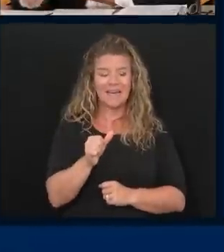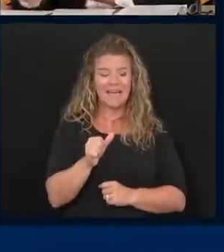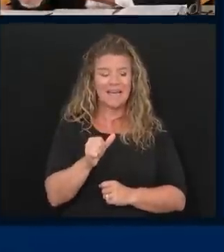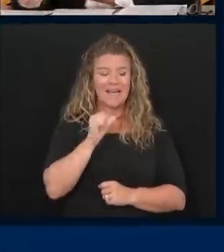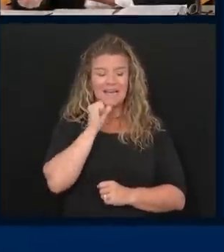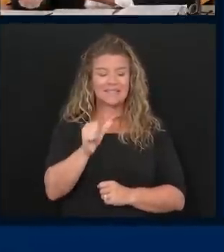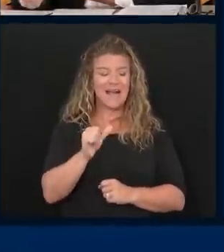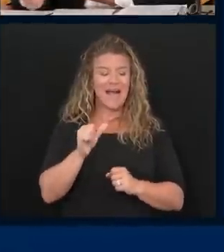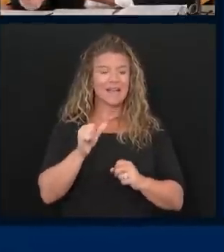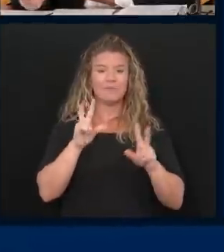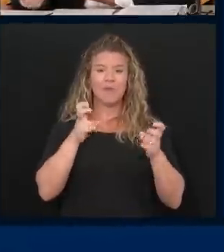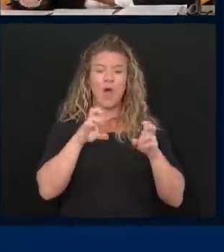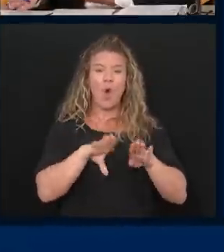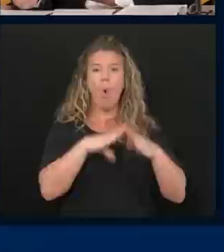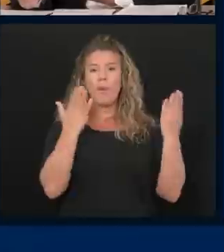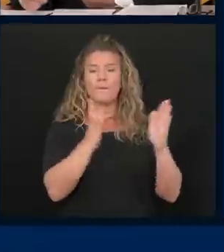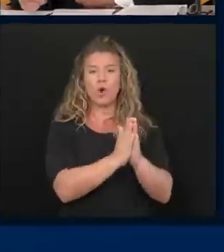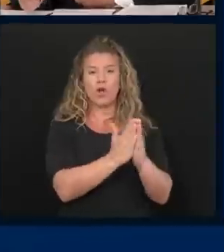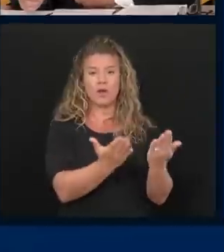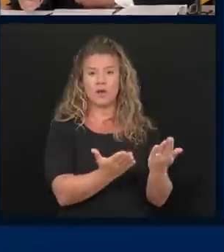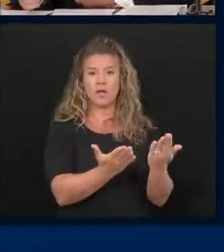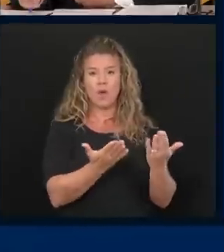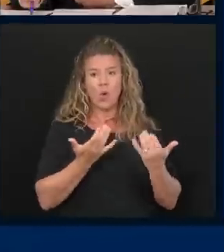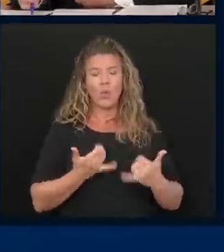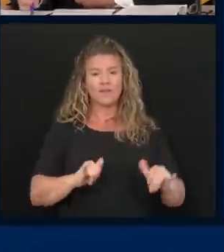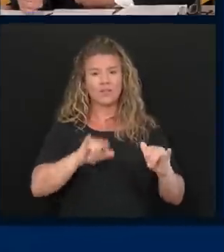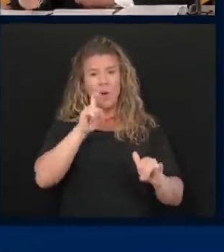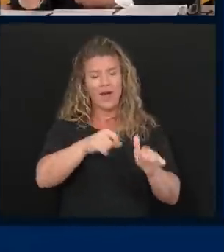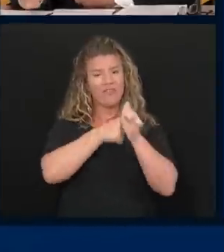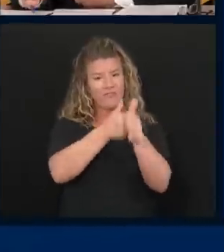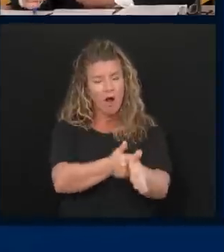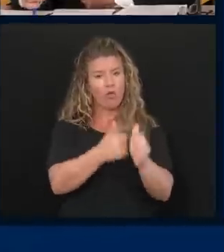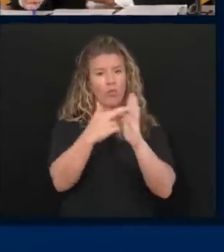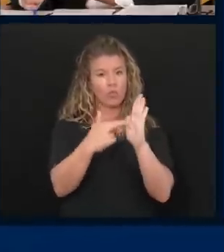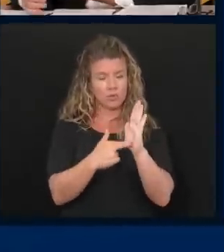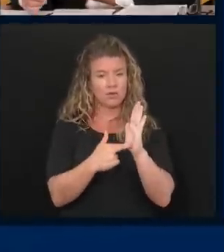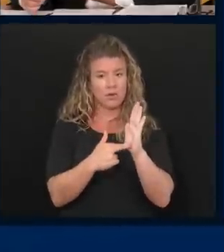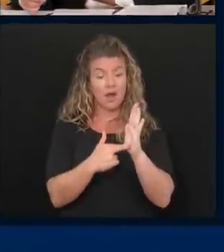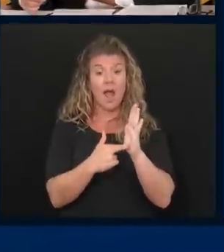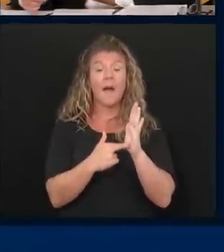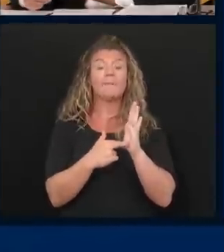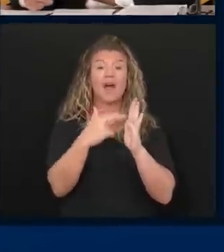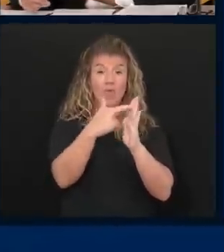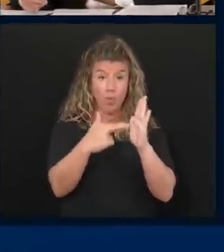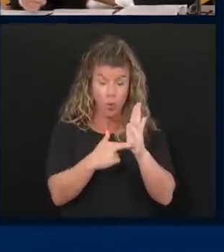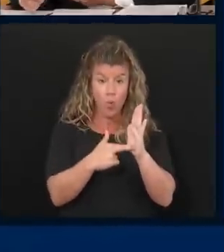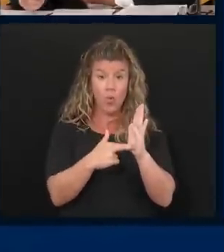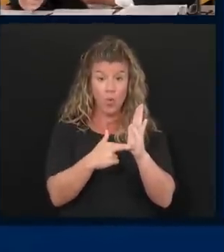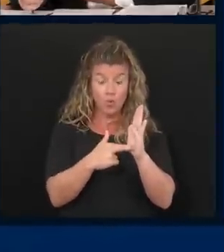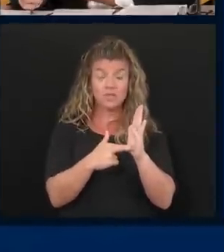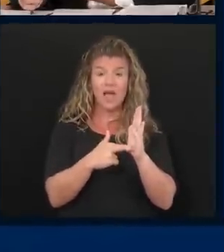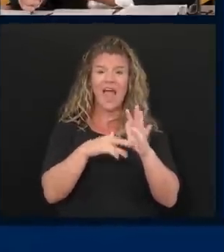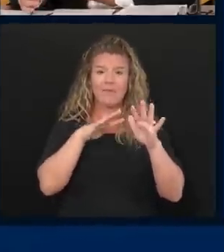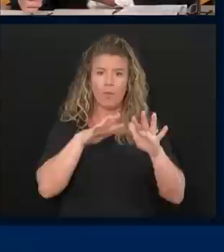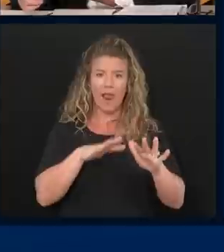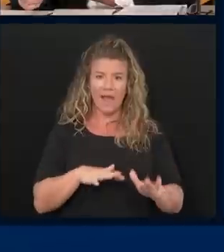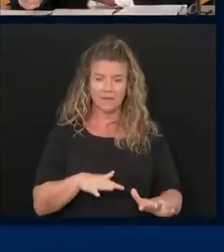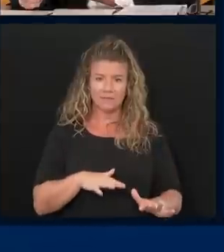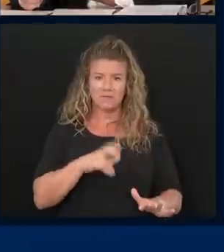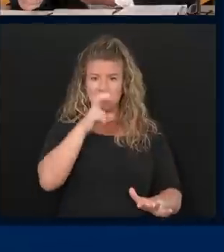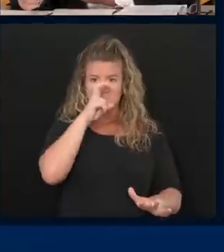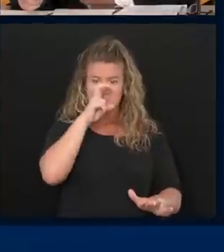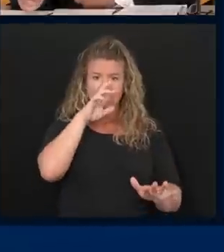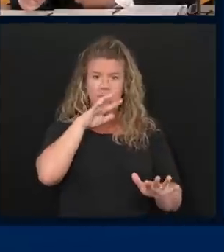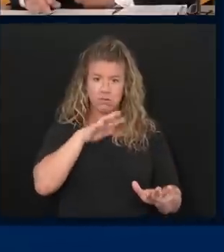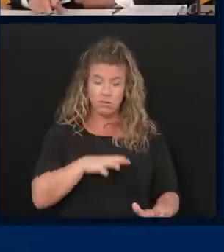open book, you know, we still have to follow guidelines, but the guidelines have been, have been relaxed, and